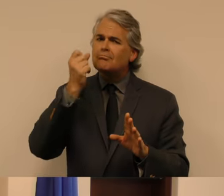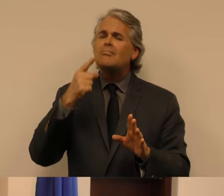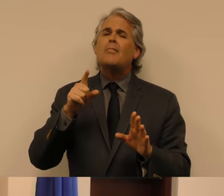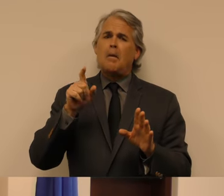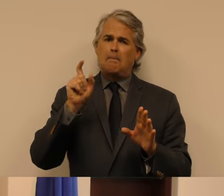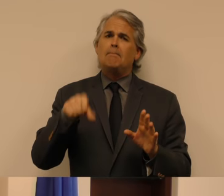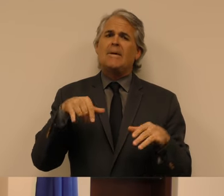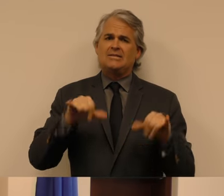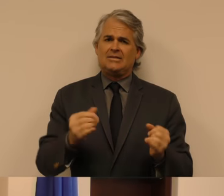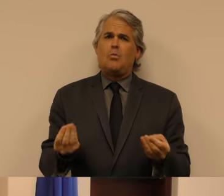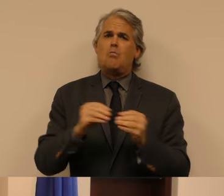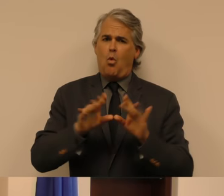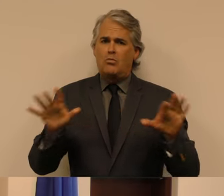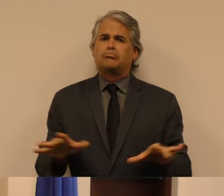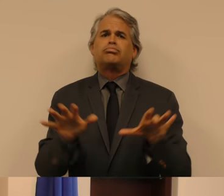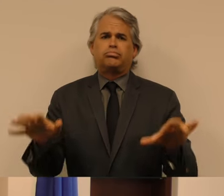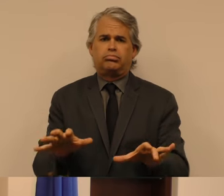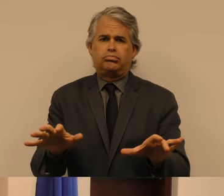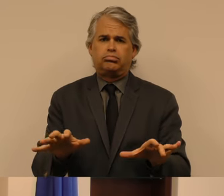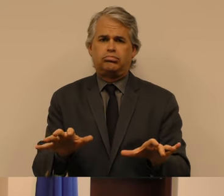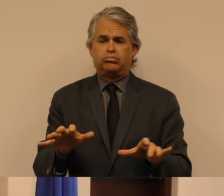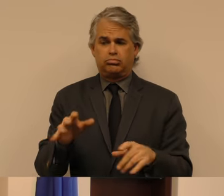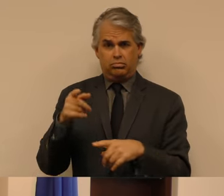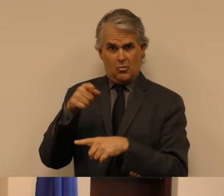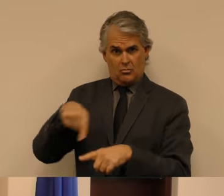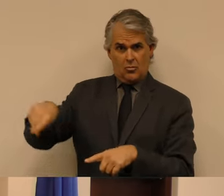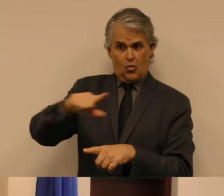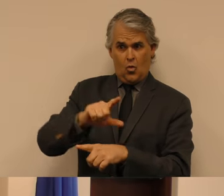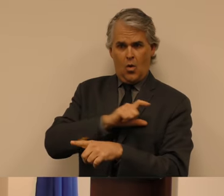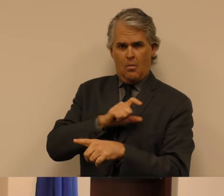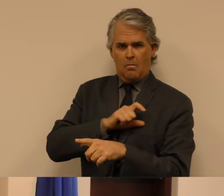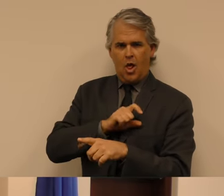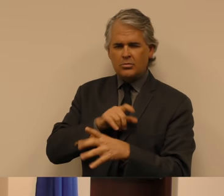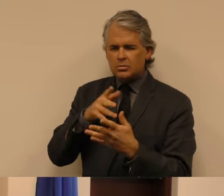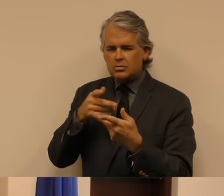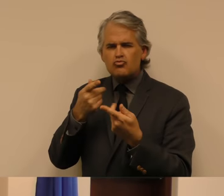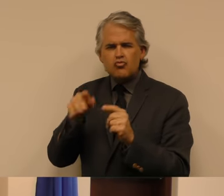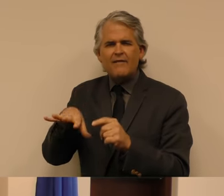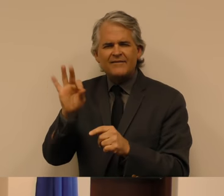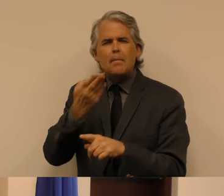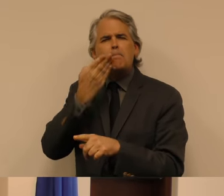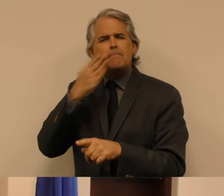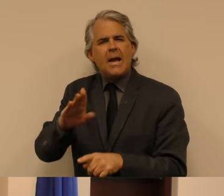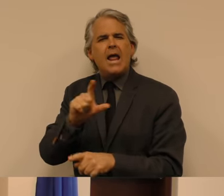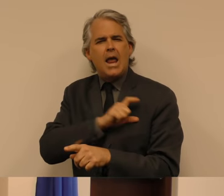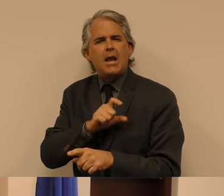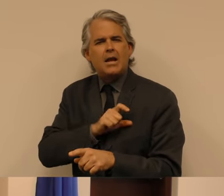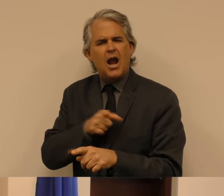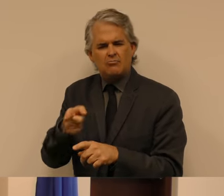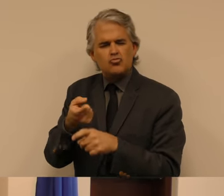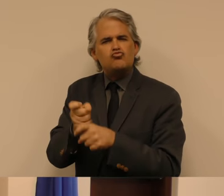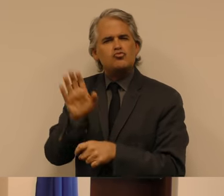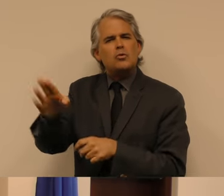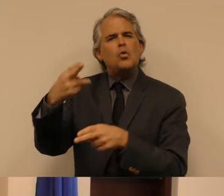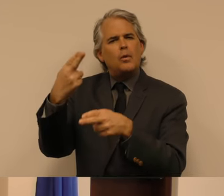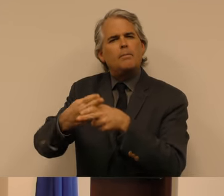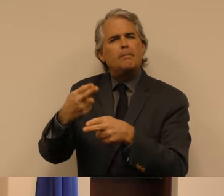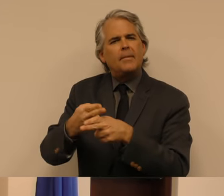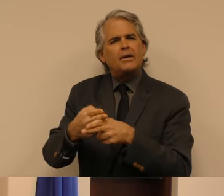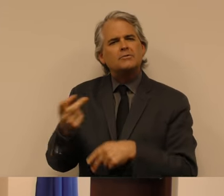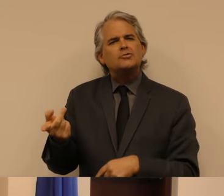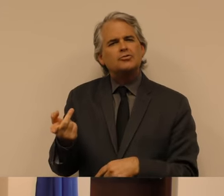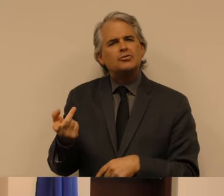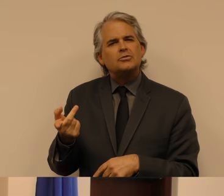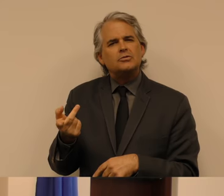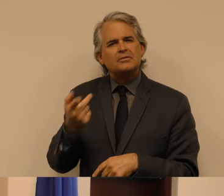enforcement officers, I call on you to weed out the bad officers, the ones who tarnish the reputation of your profession through their bad